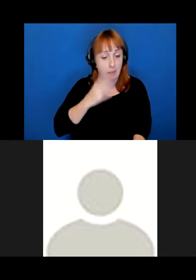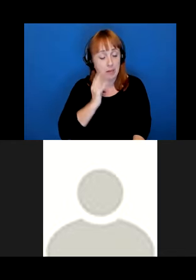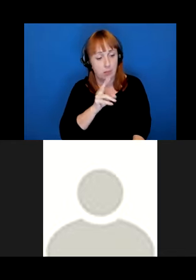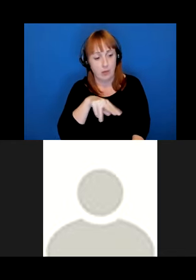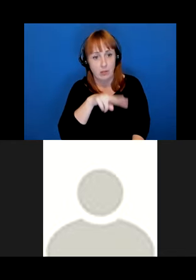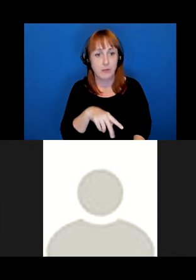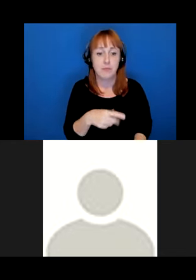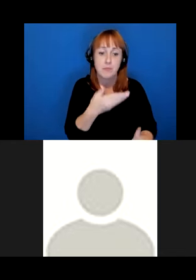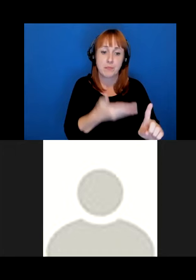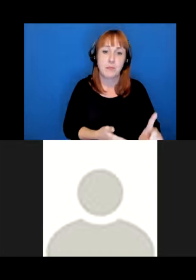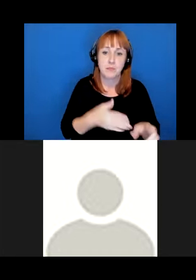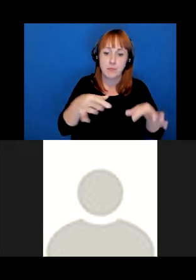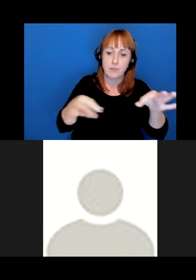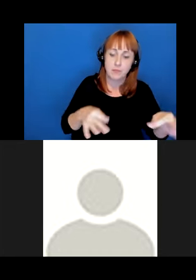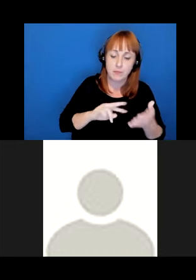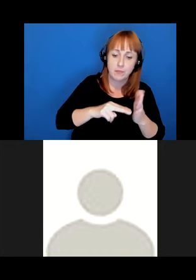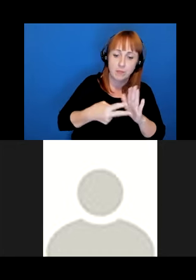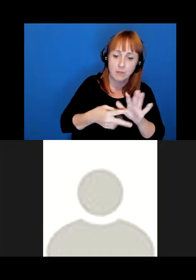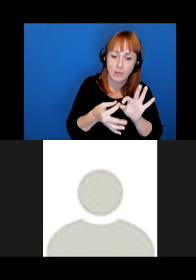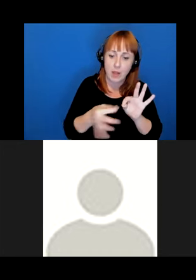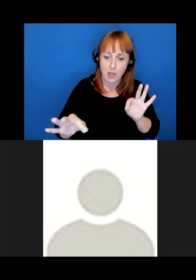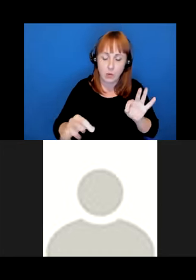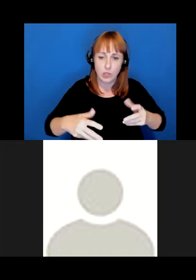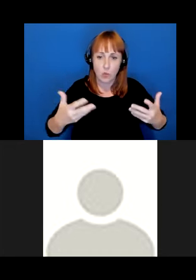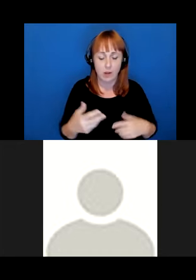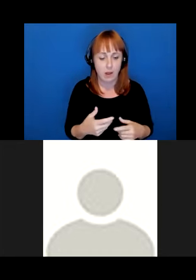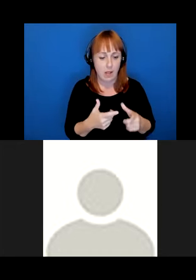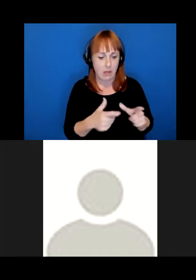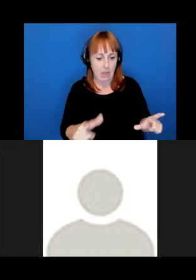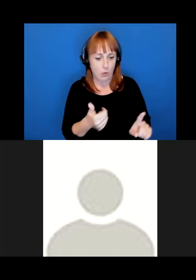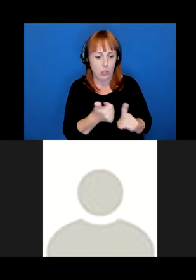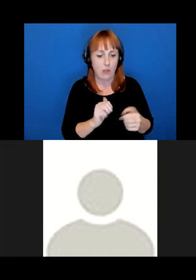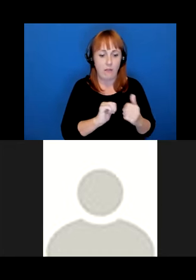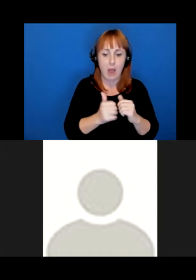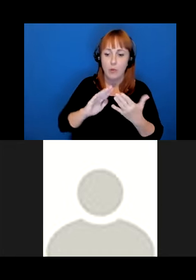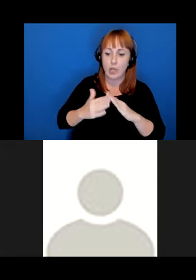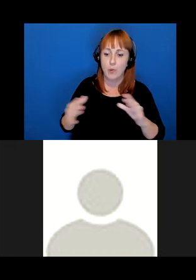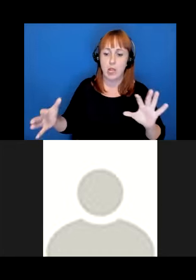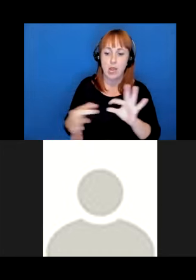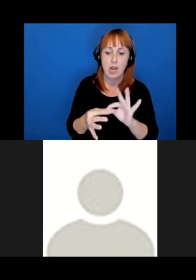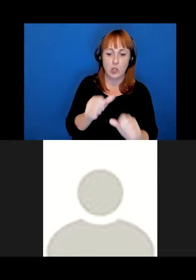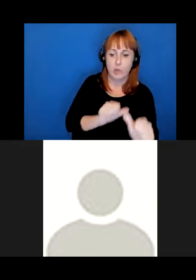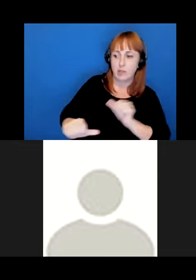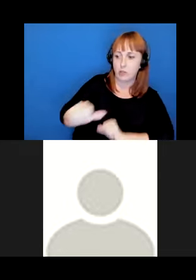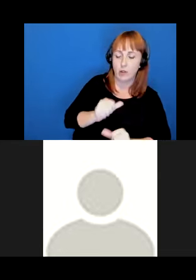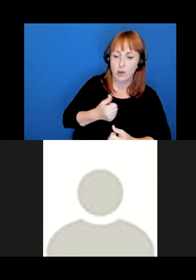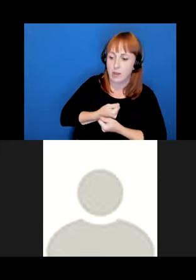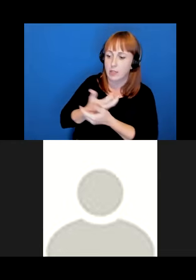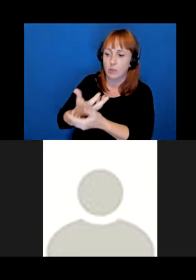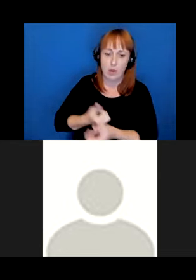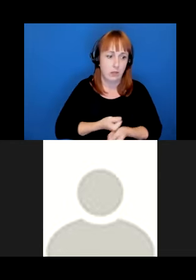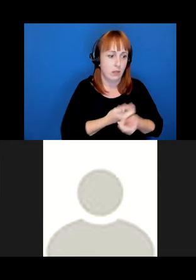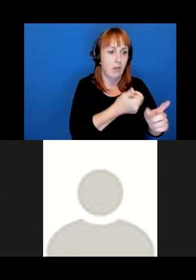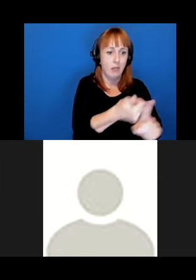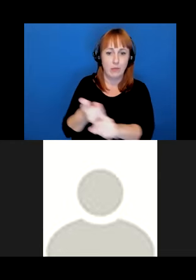He defined language as such language is how a community connects to each other and how they express themselves and their culture to each other